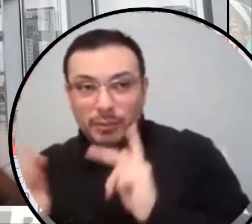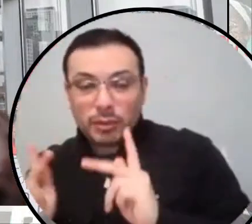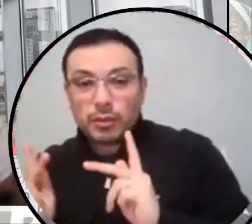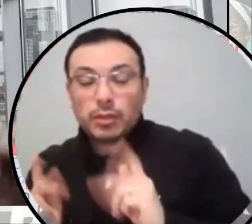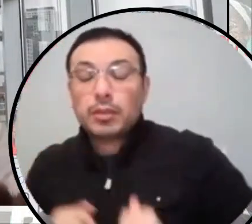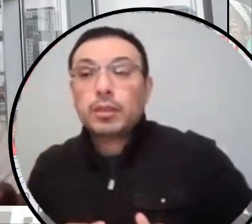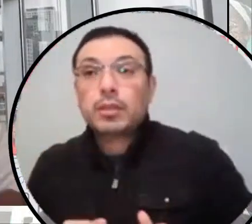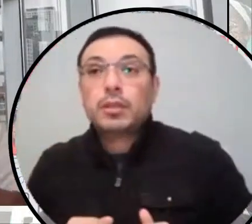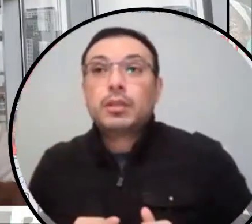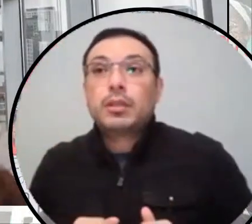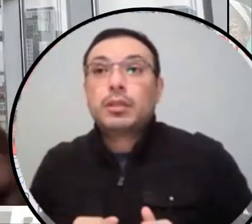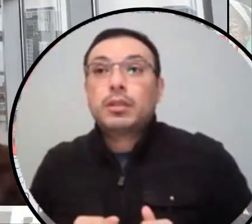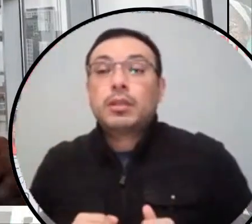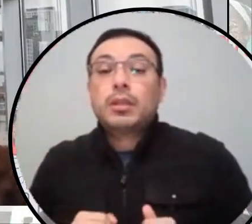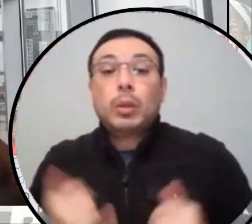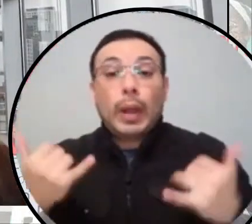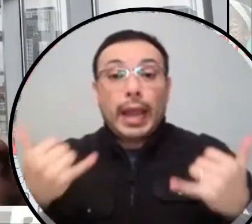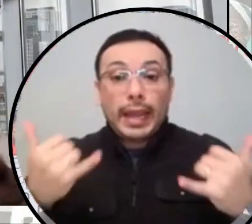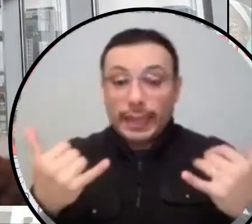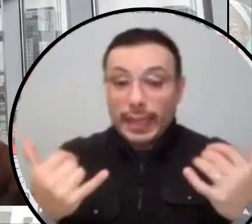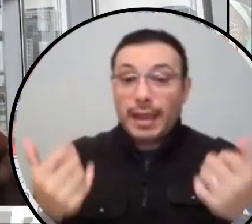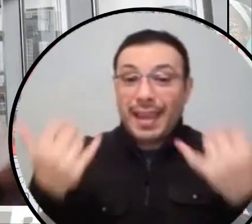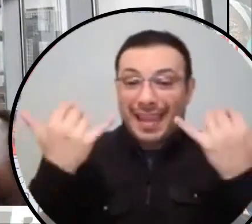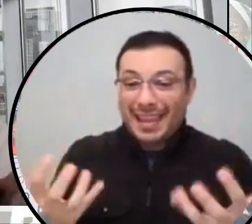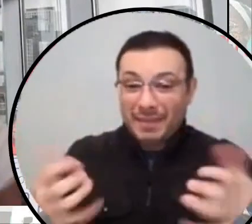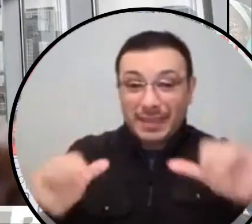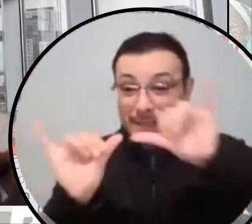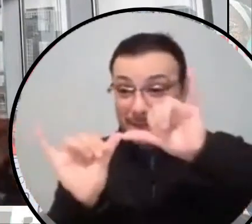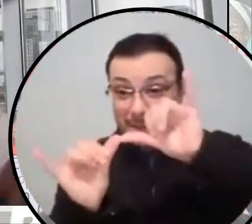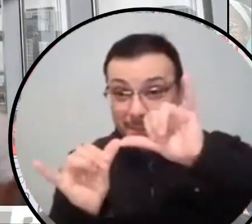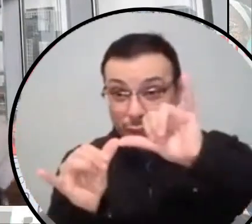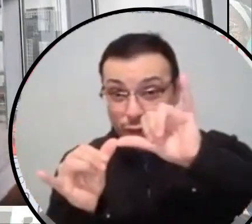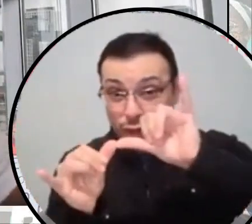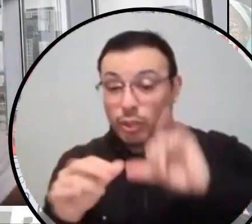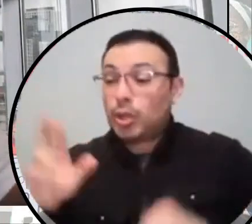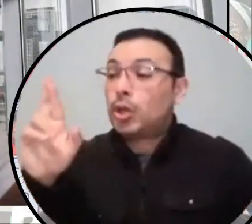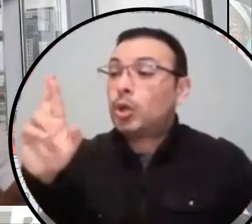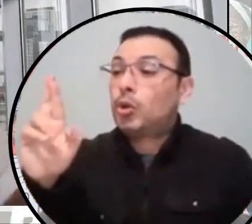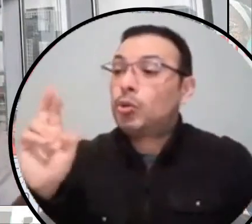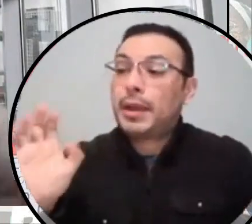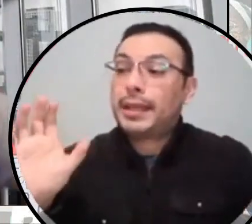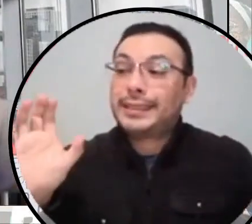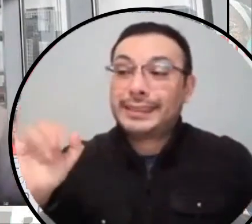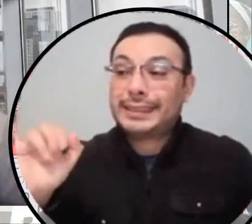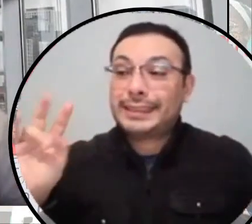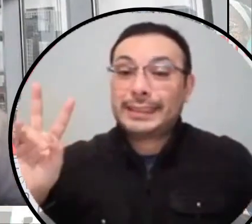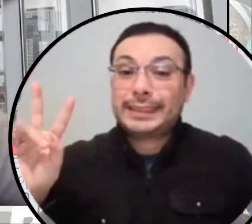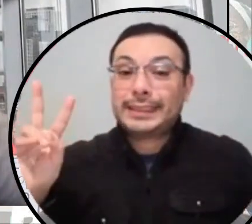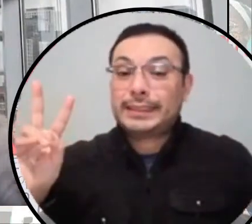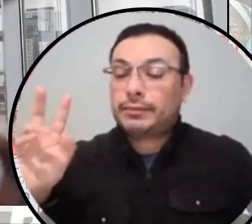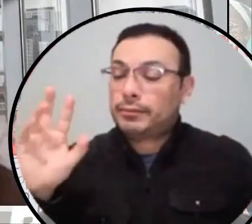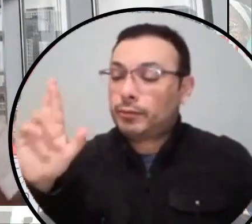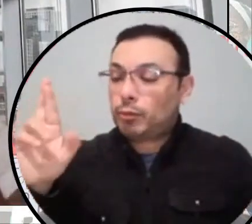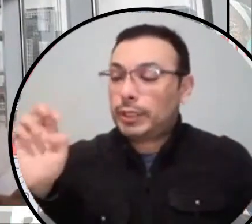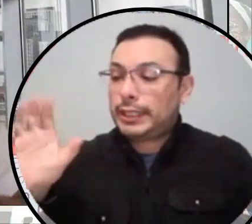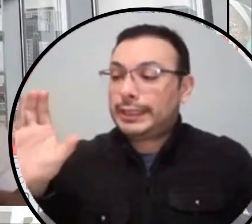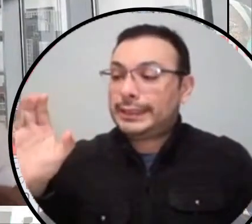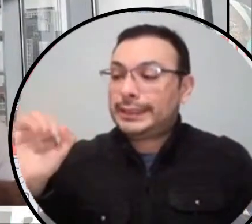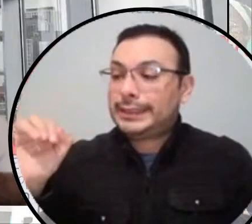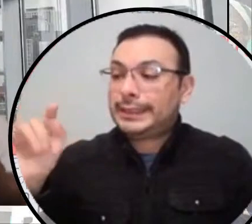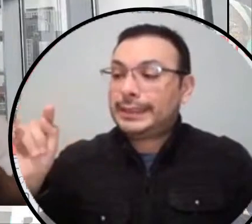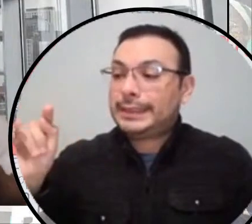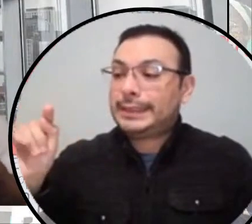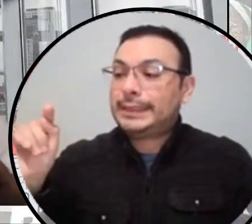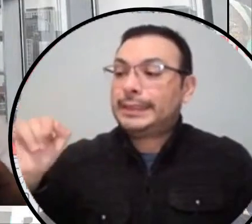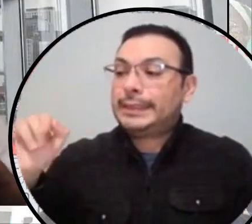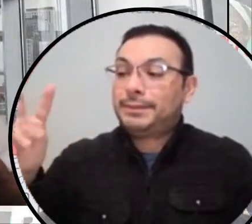of failure. We talk about recidivism, right? And recidivism is a metric of failure. How many people mess up and go back to prison? It's a metric of